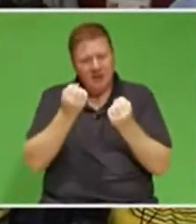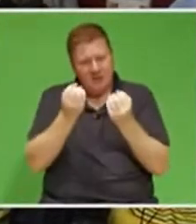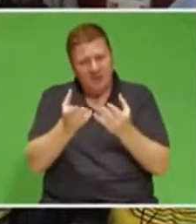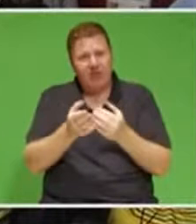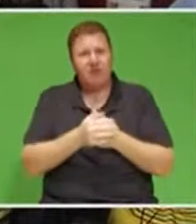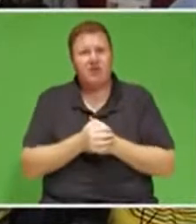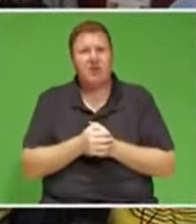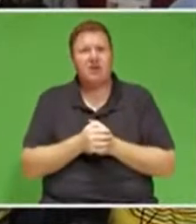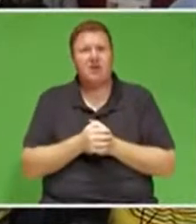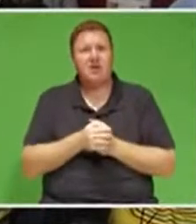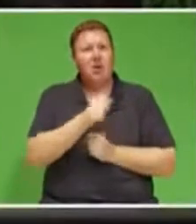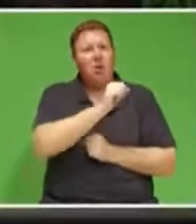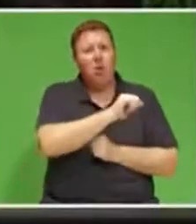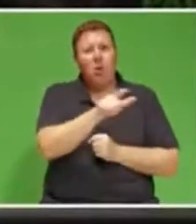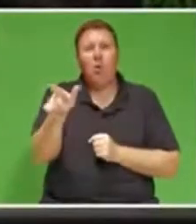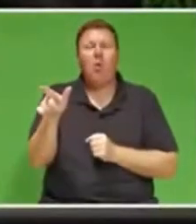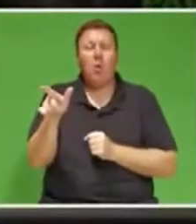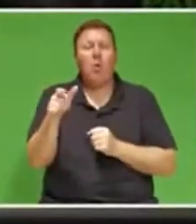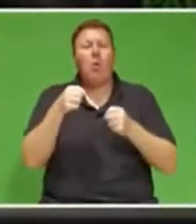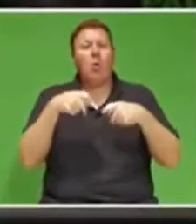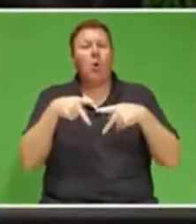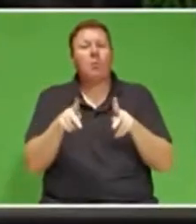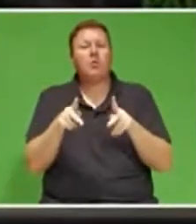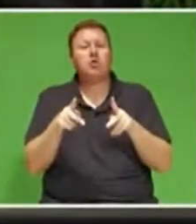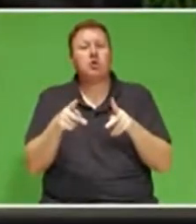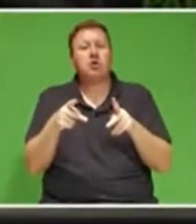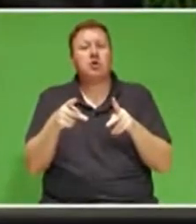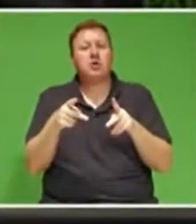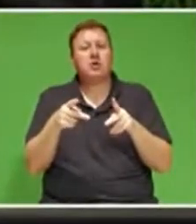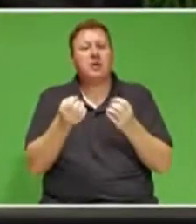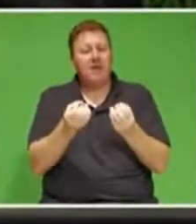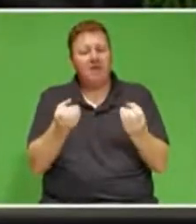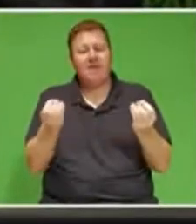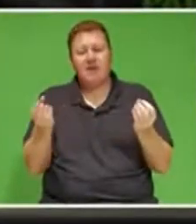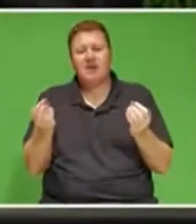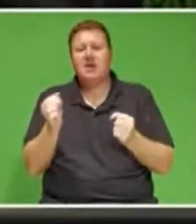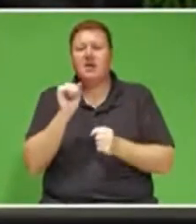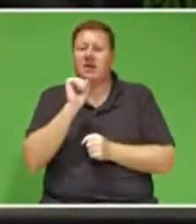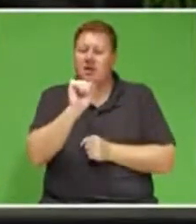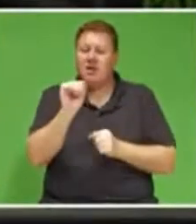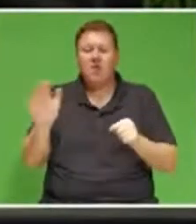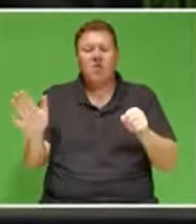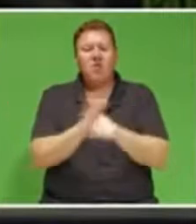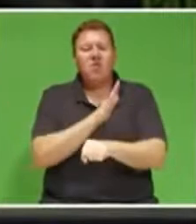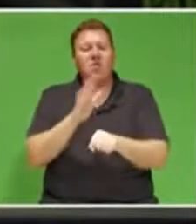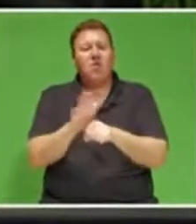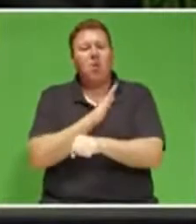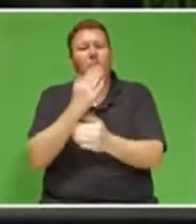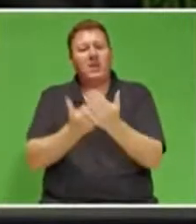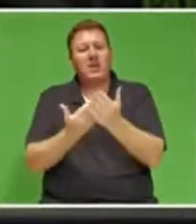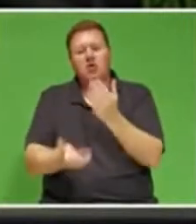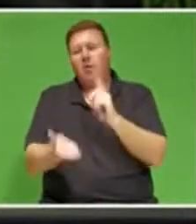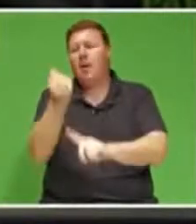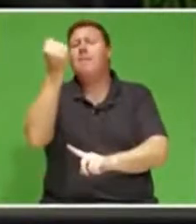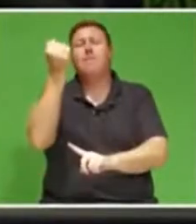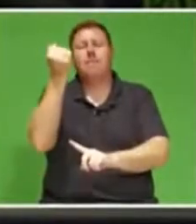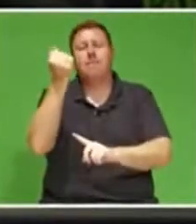in which everyone is given the opportunity to reach, yes, their full potential.